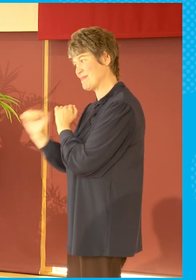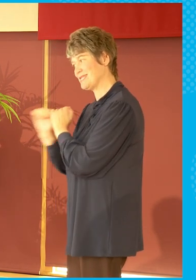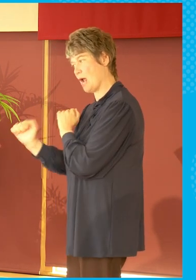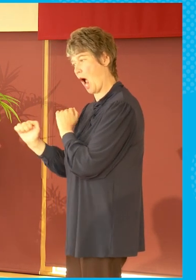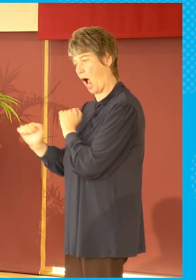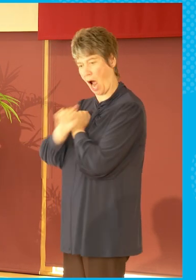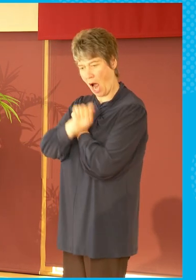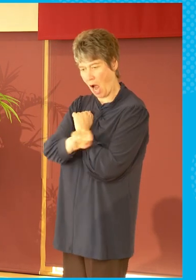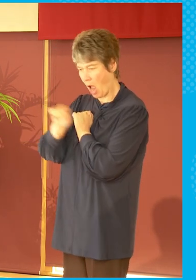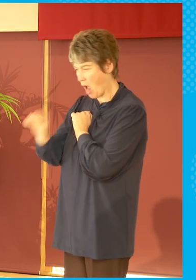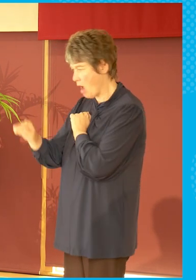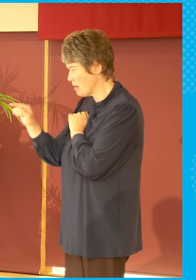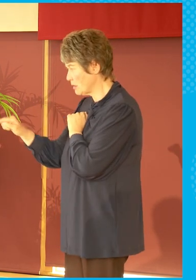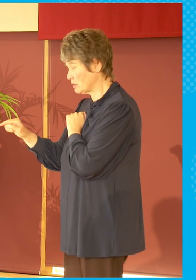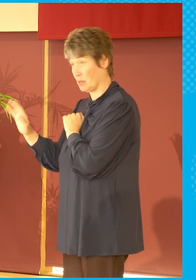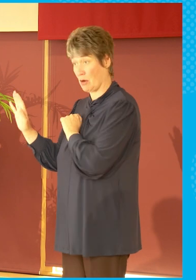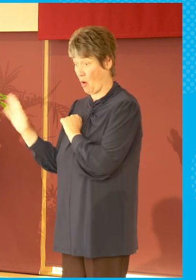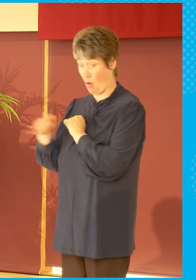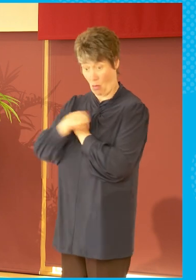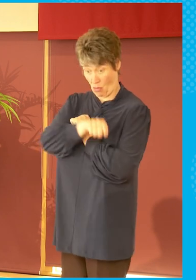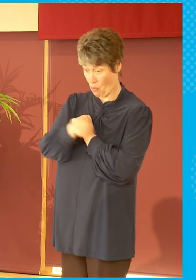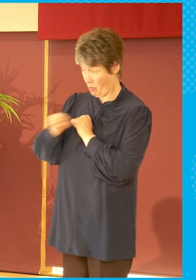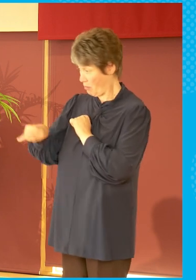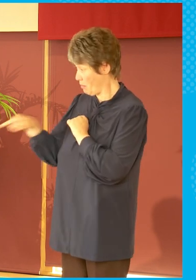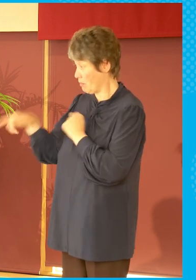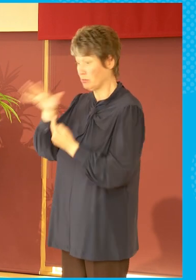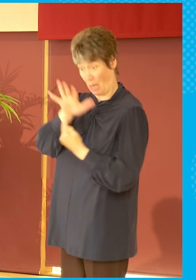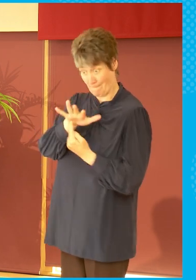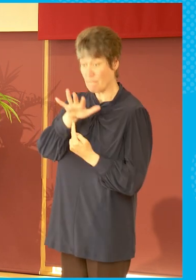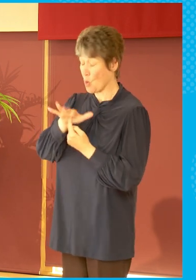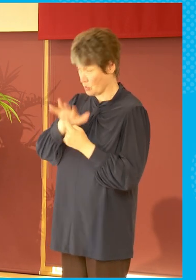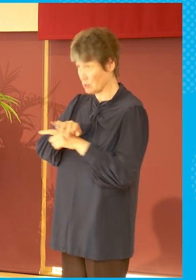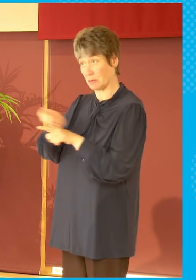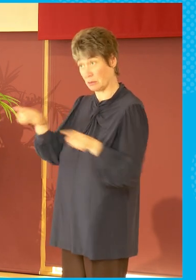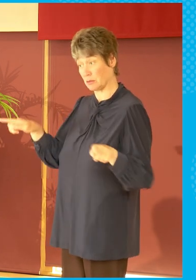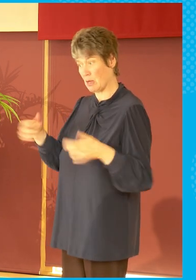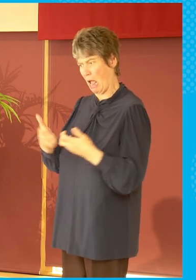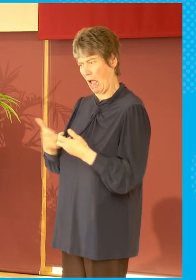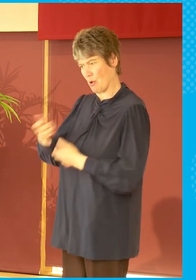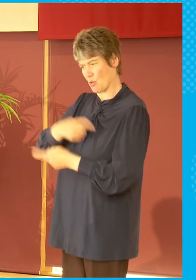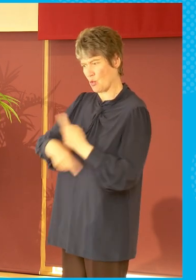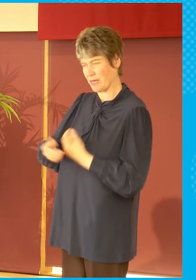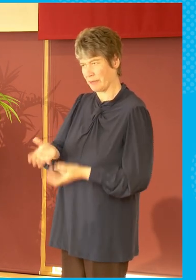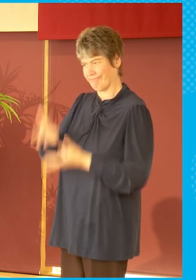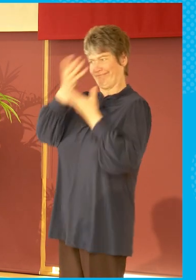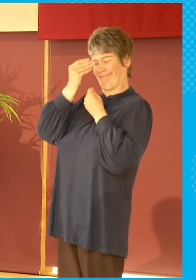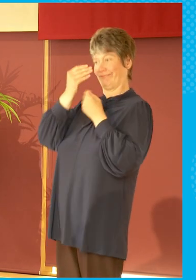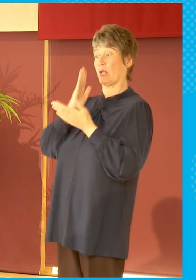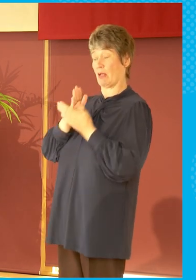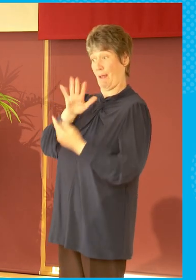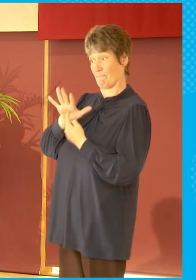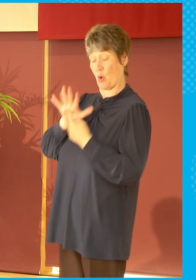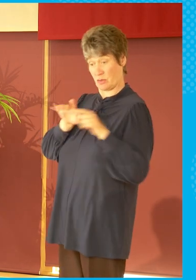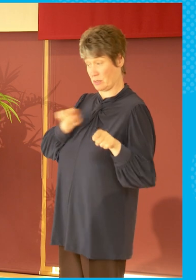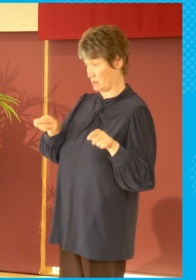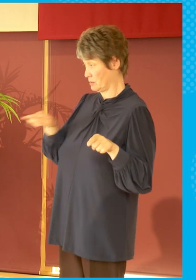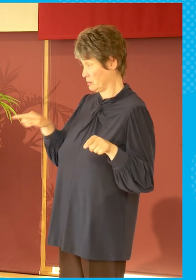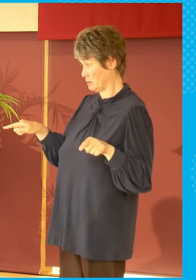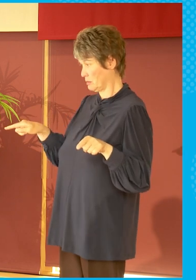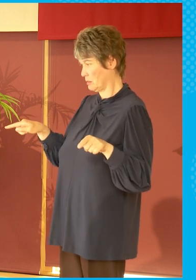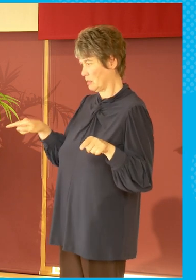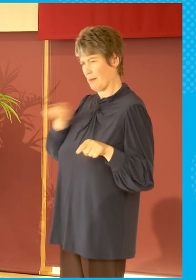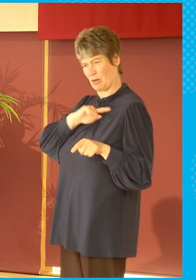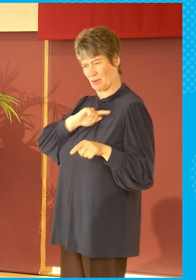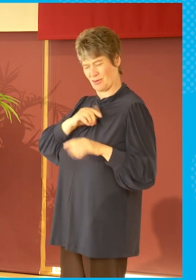these all matter. The ways in which we consume matter because it's not the basis of a common conversation,